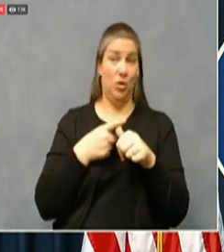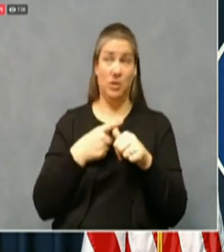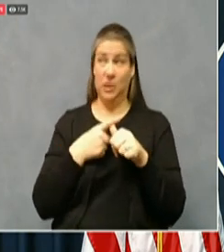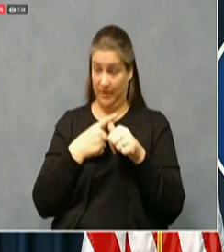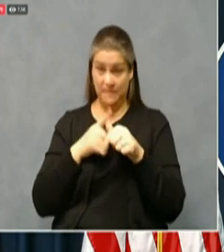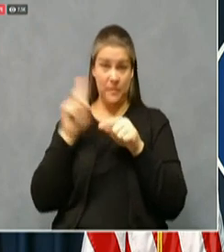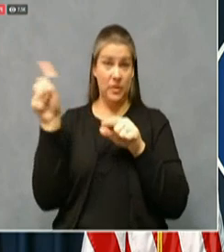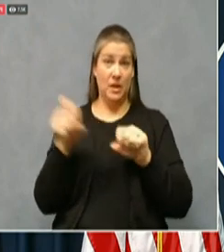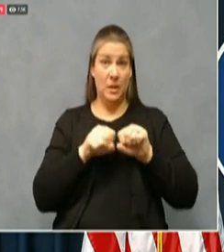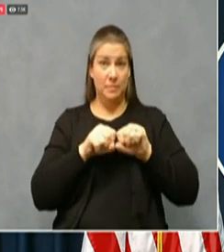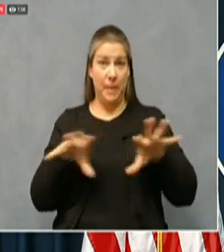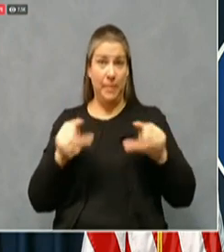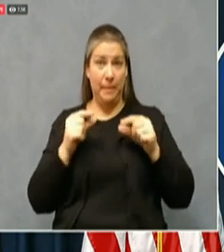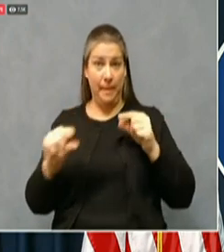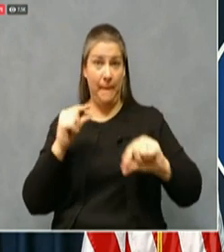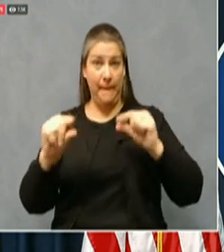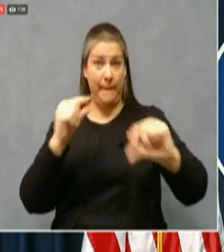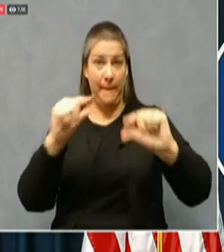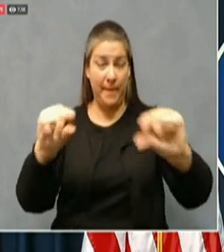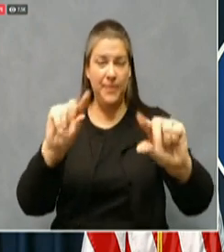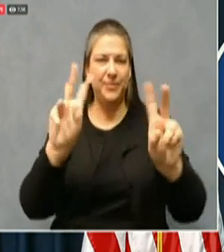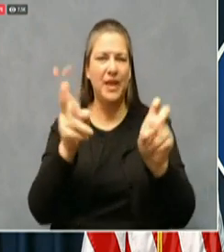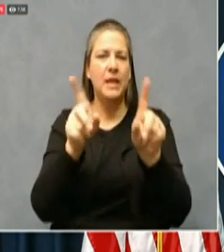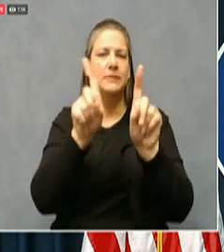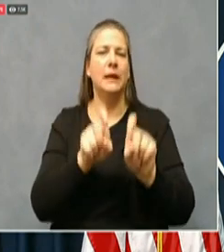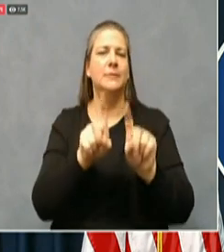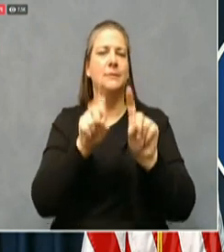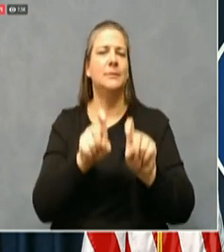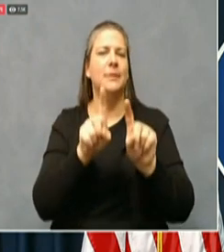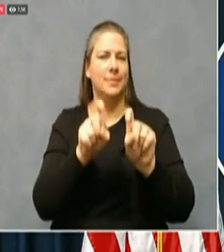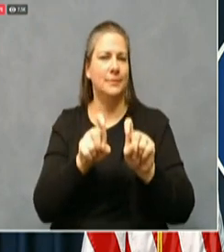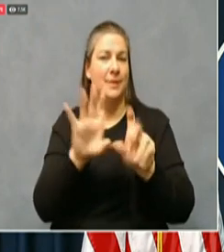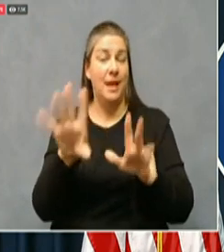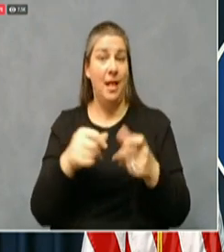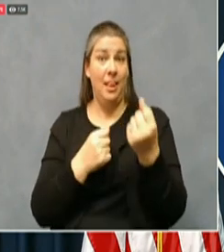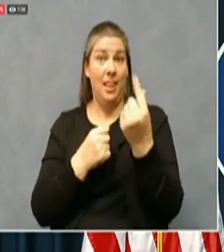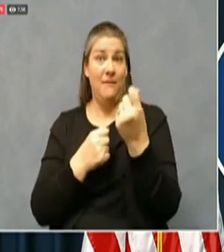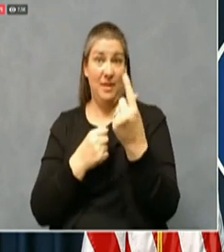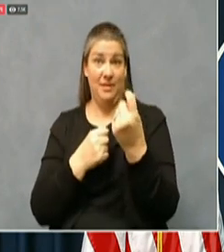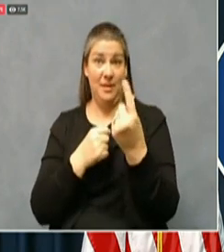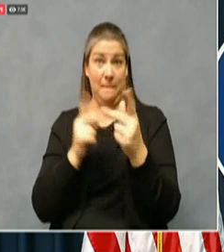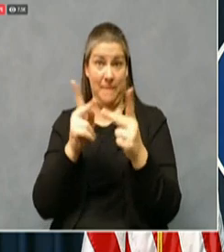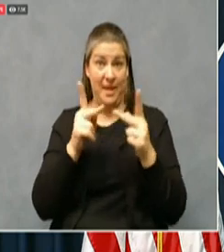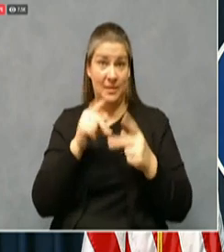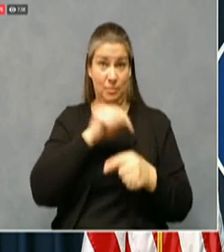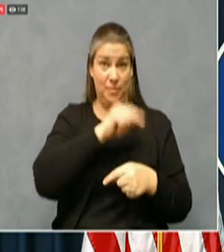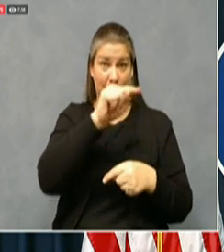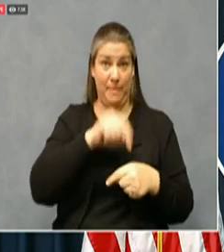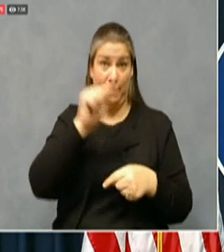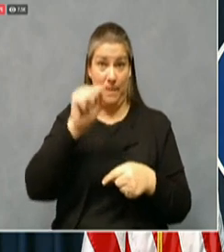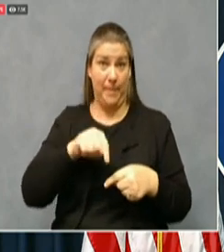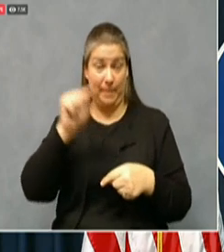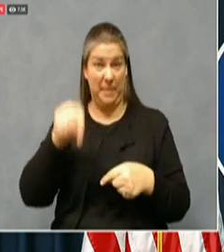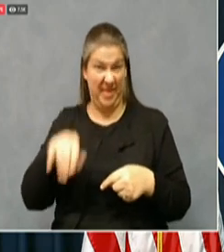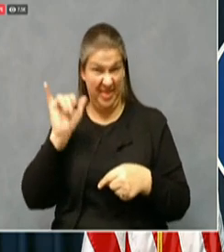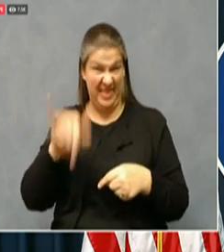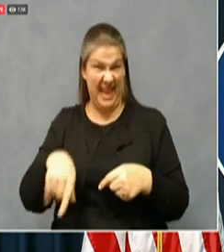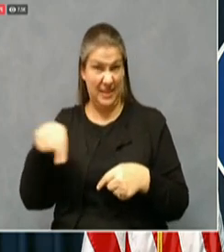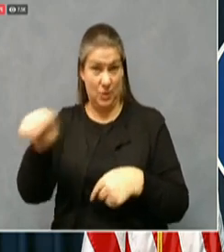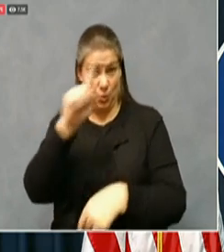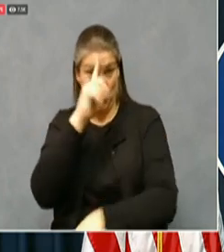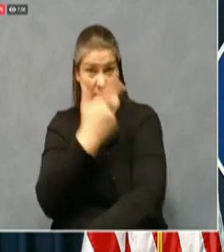is to get these 11 providers on the phone with everybody else that's looking to be a provider so that we can learn